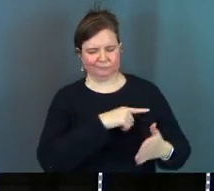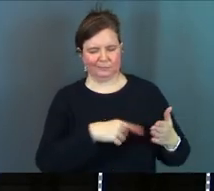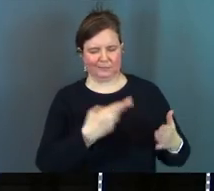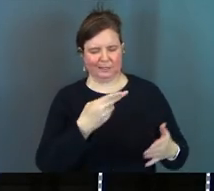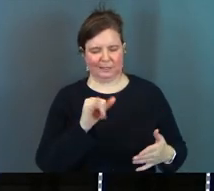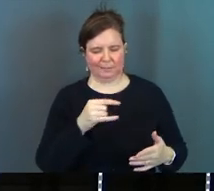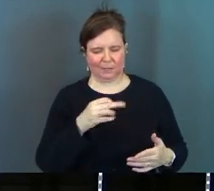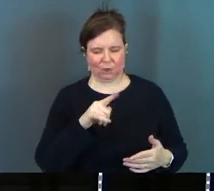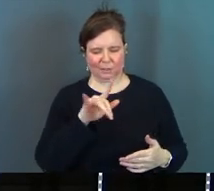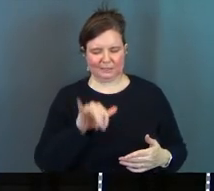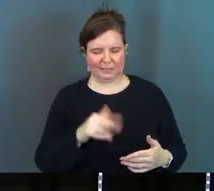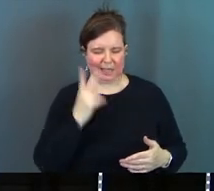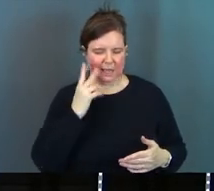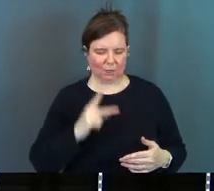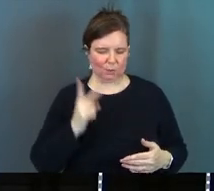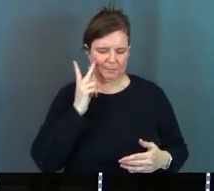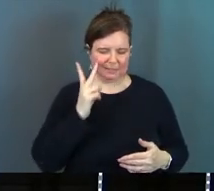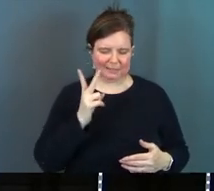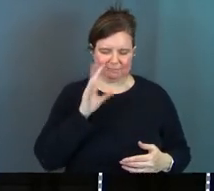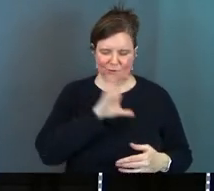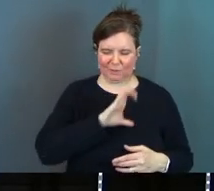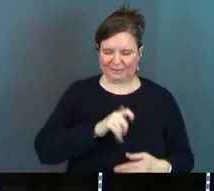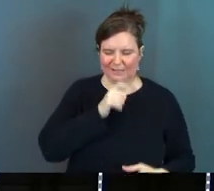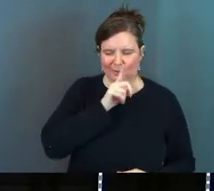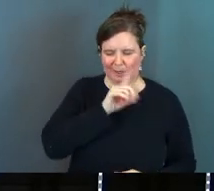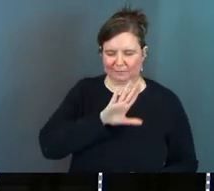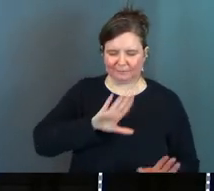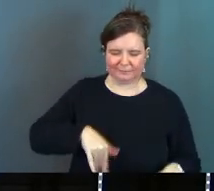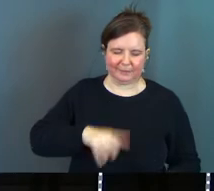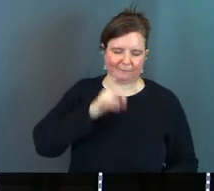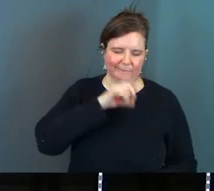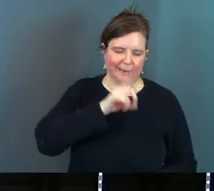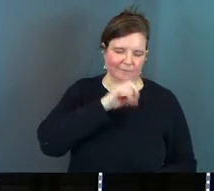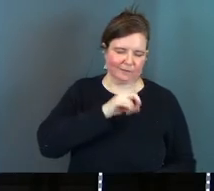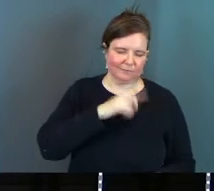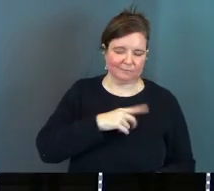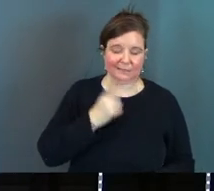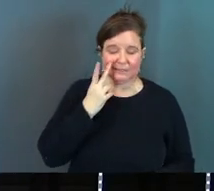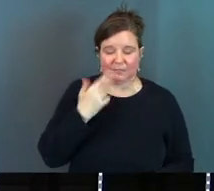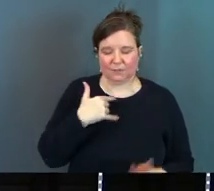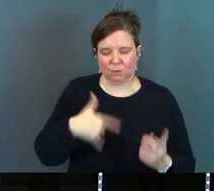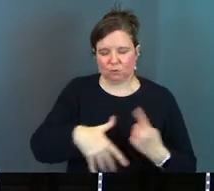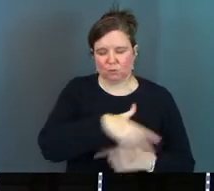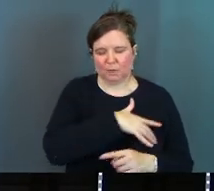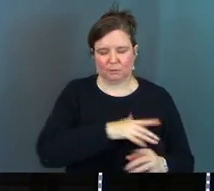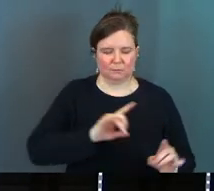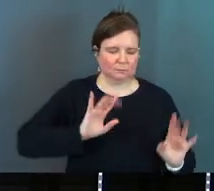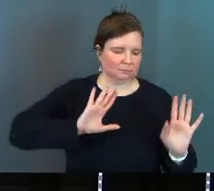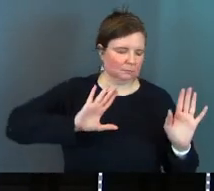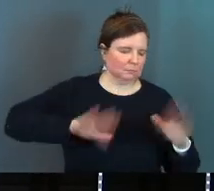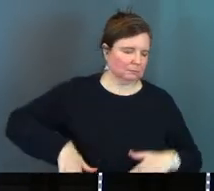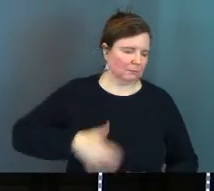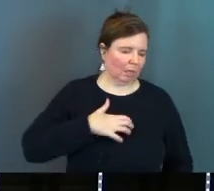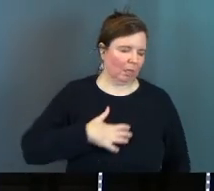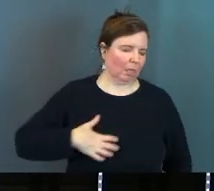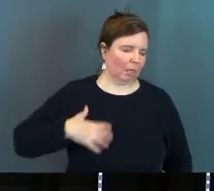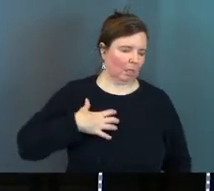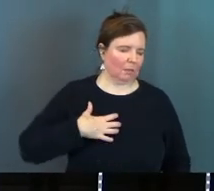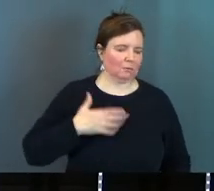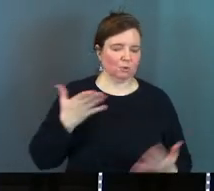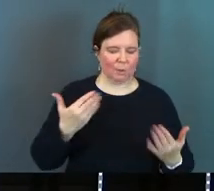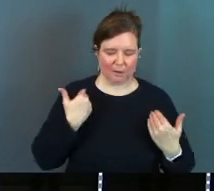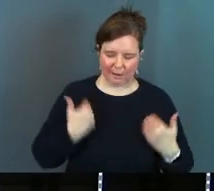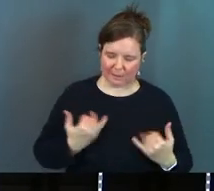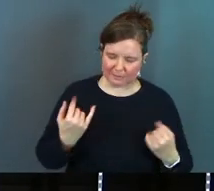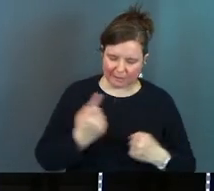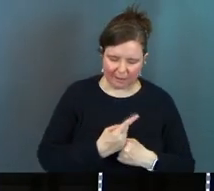I grew up seeing a version of Christianity that wasn't real feels like that's all I was ever surrounded by and so